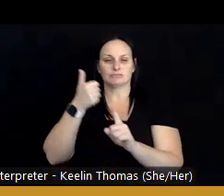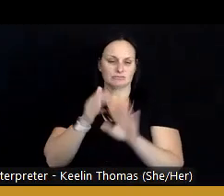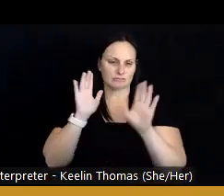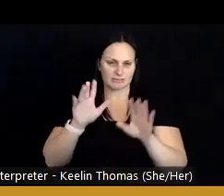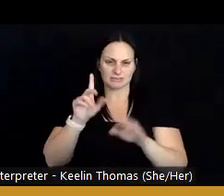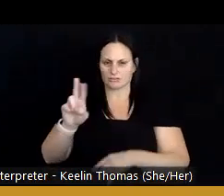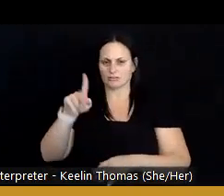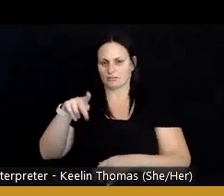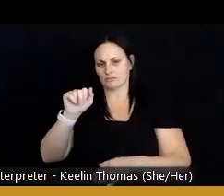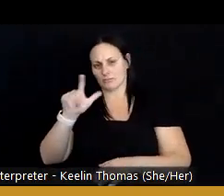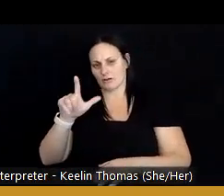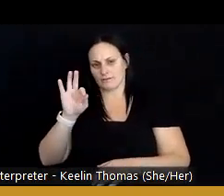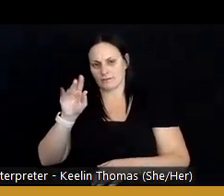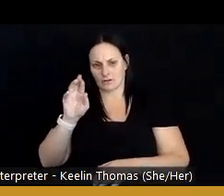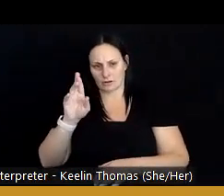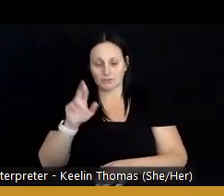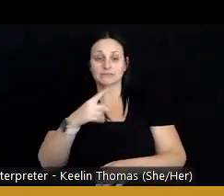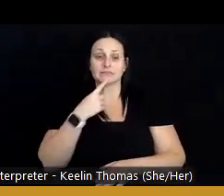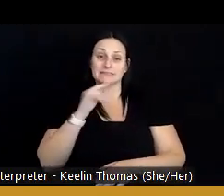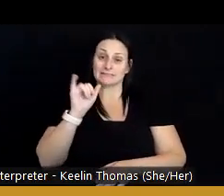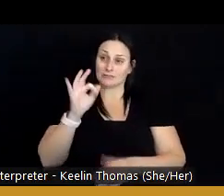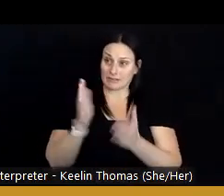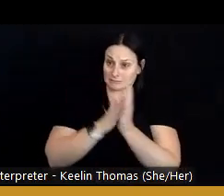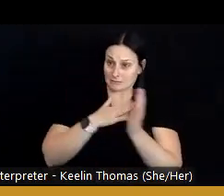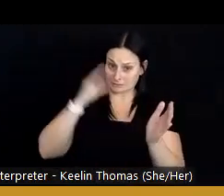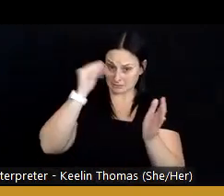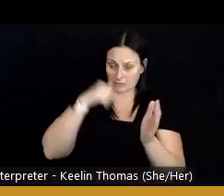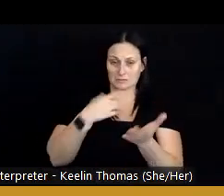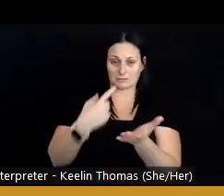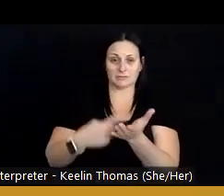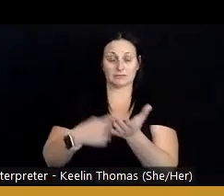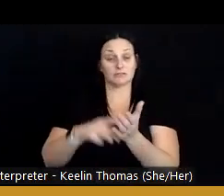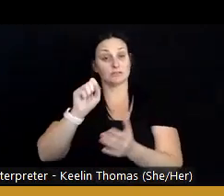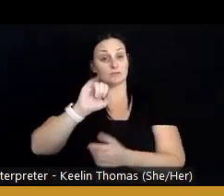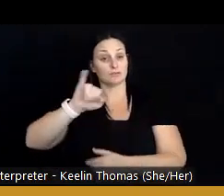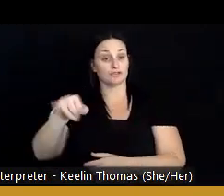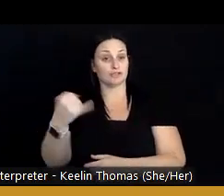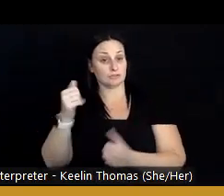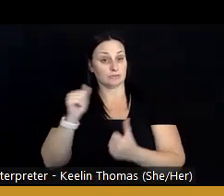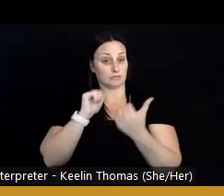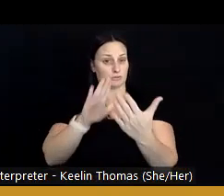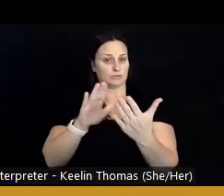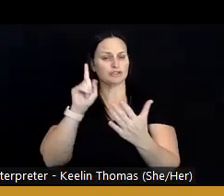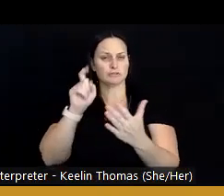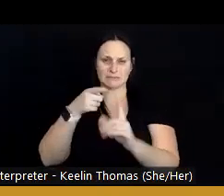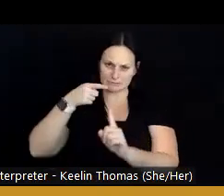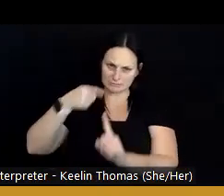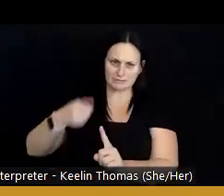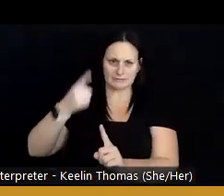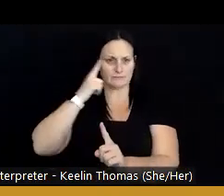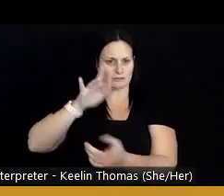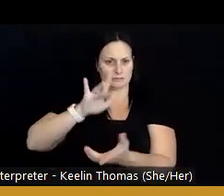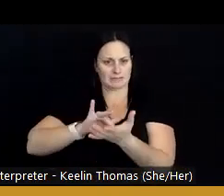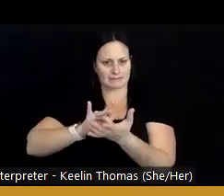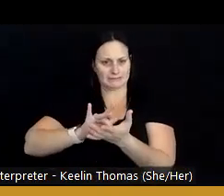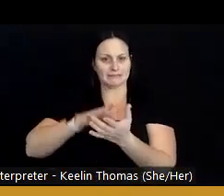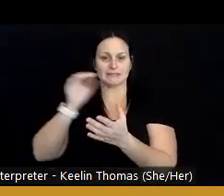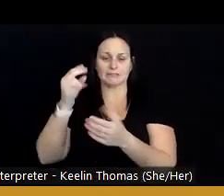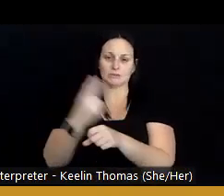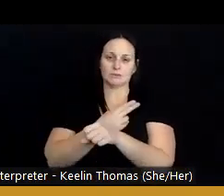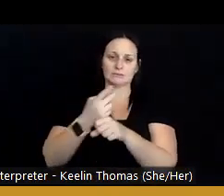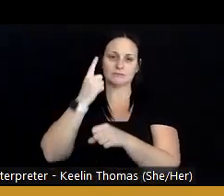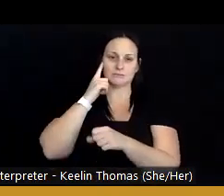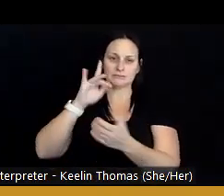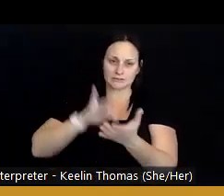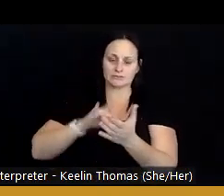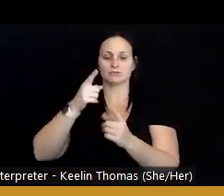Farmer, who says, but if you're asking my opinion, I would argue that a social justice approach should be central to medicine and utilized to